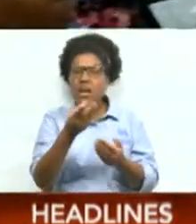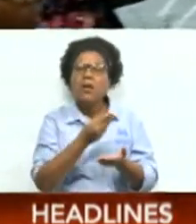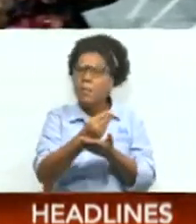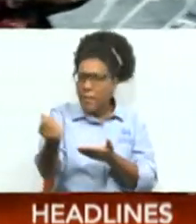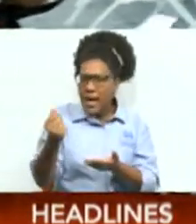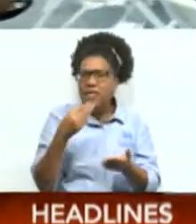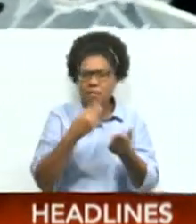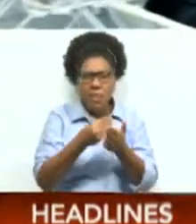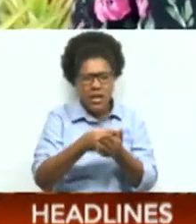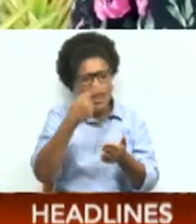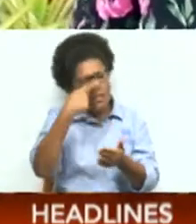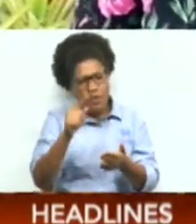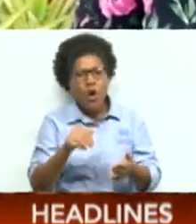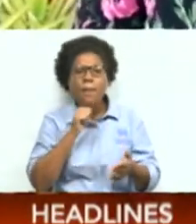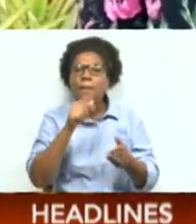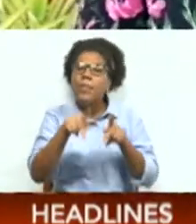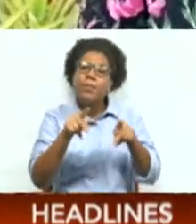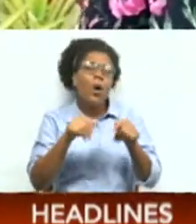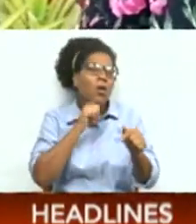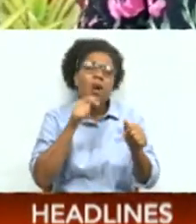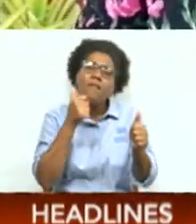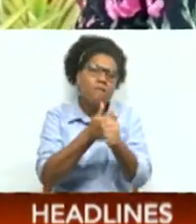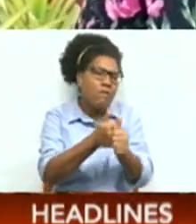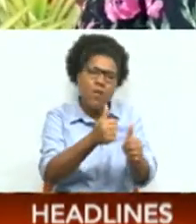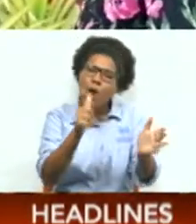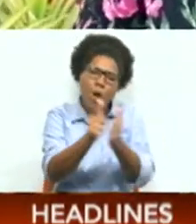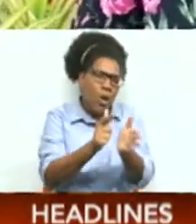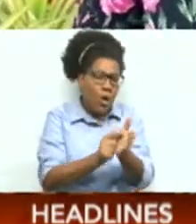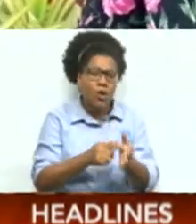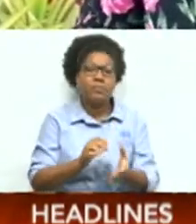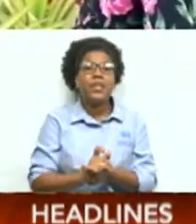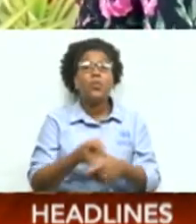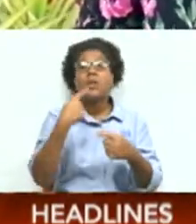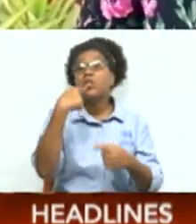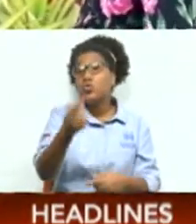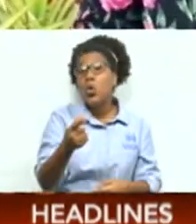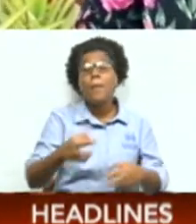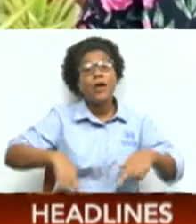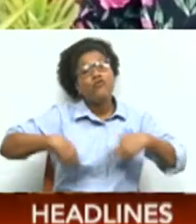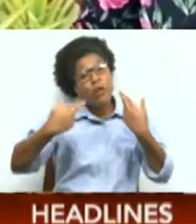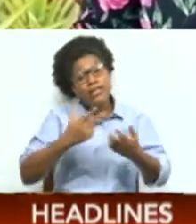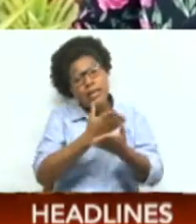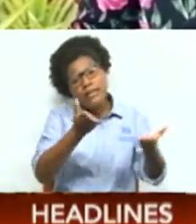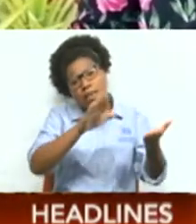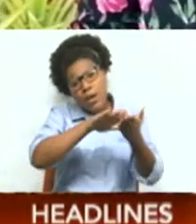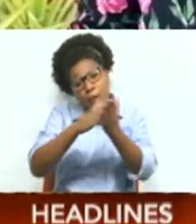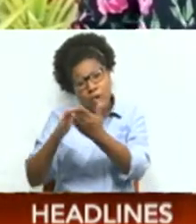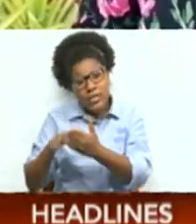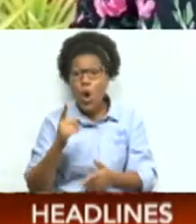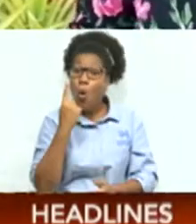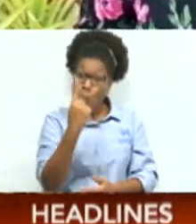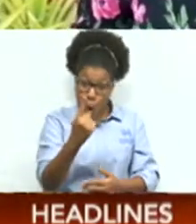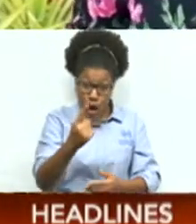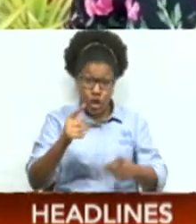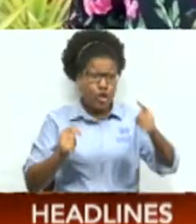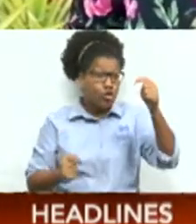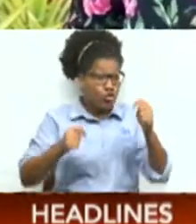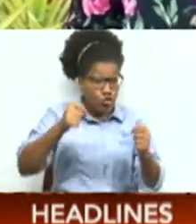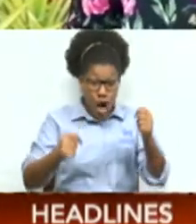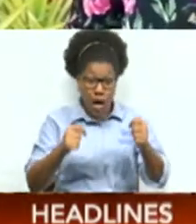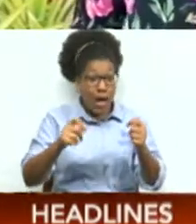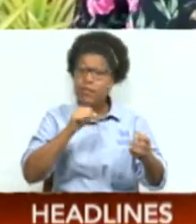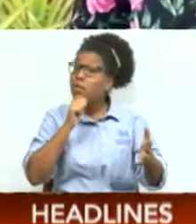the illegal operators. Gonzalez was told by residents in the community that one truck of this illegal